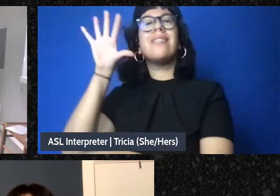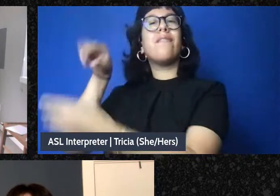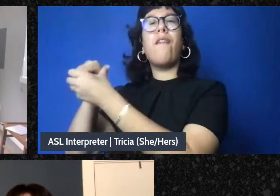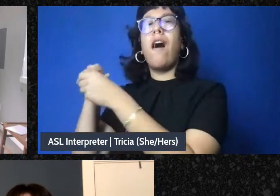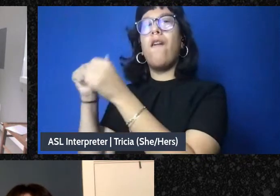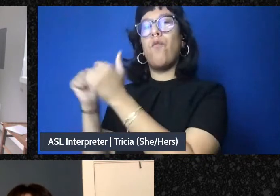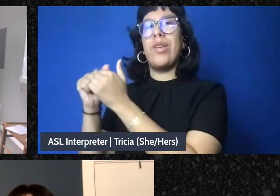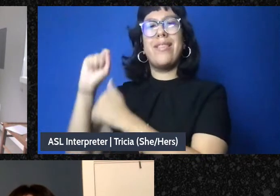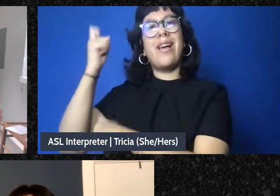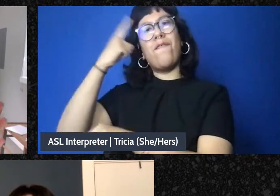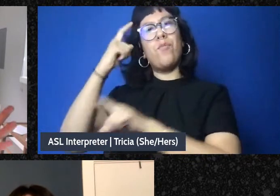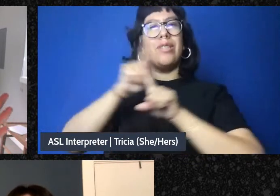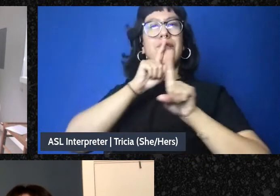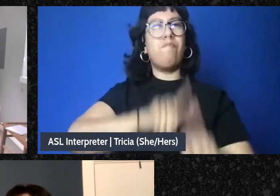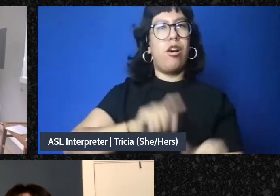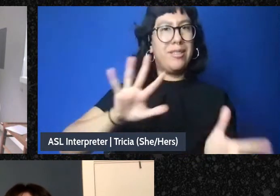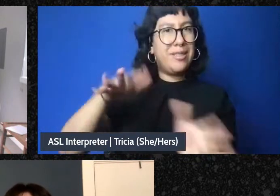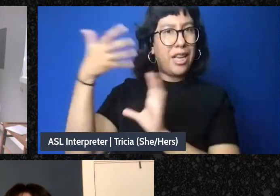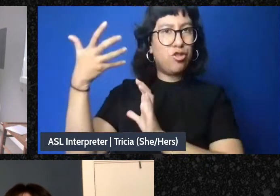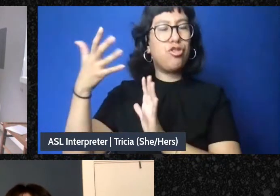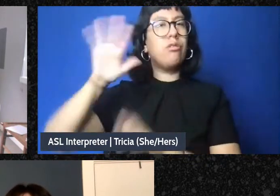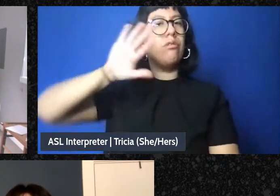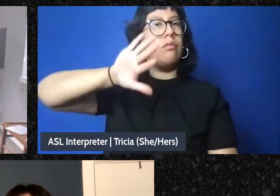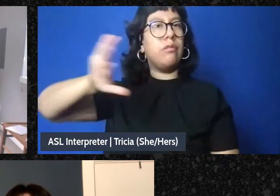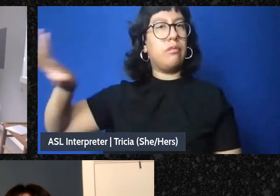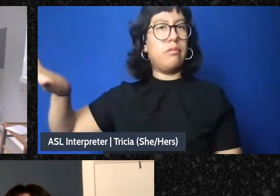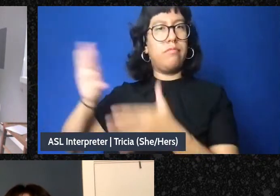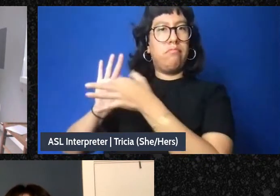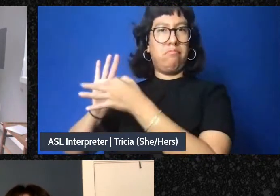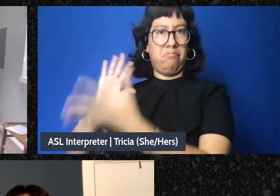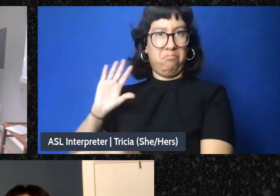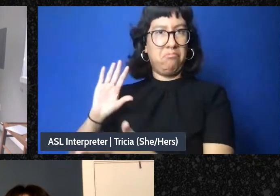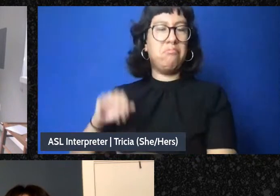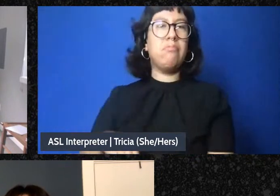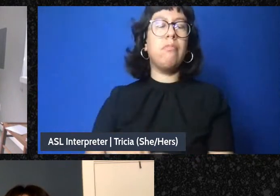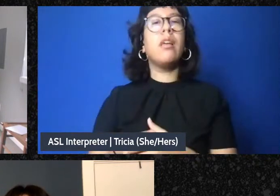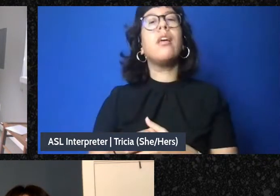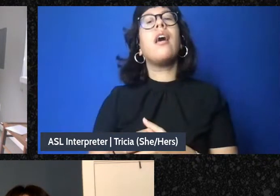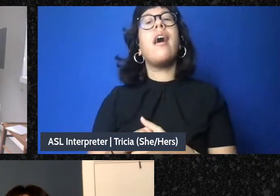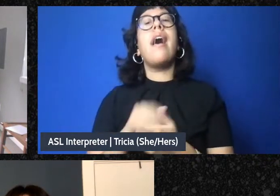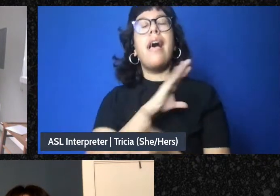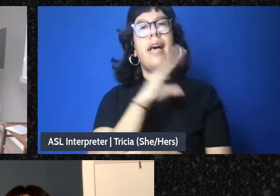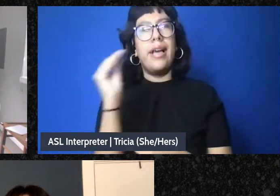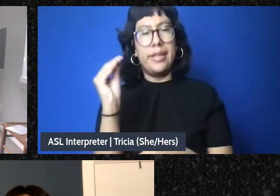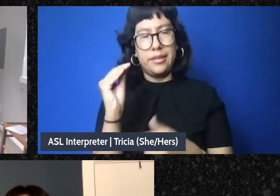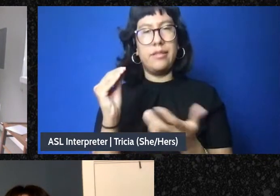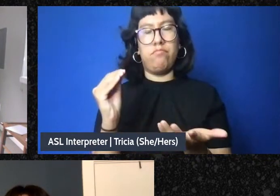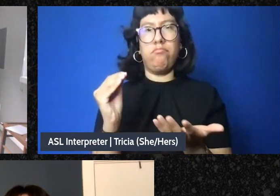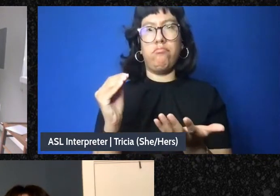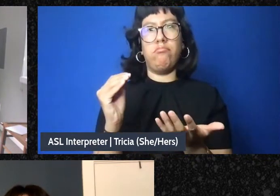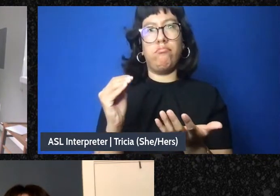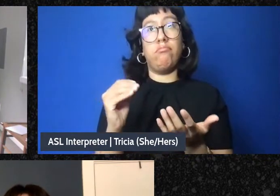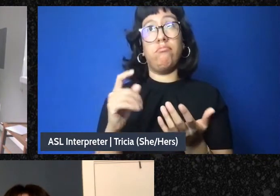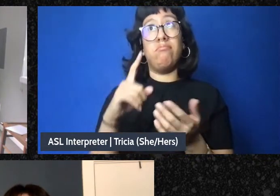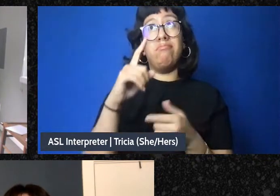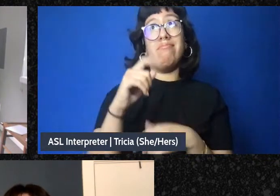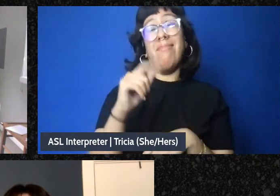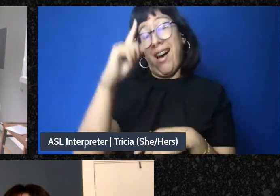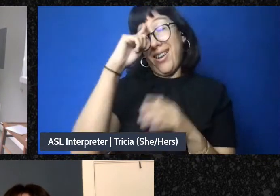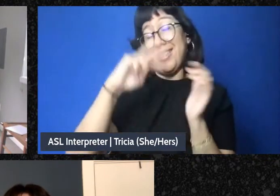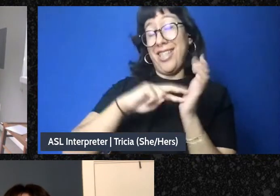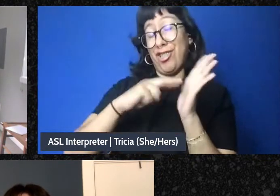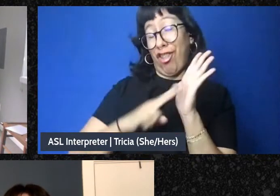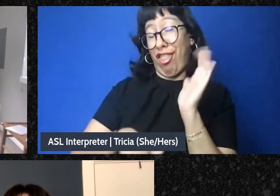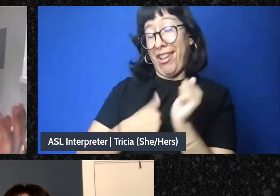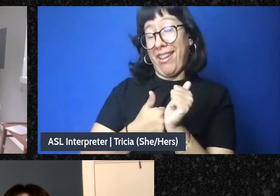to crises and disaster, letting governments off the hook and aligning in some ways unintentionally with right-wing